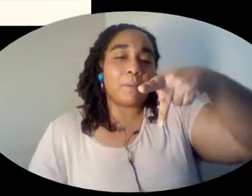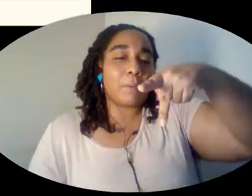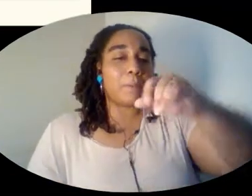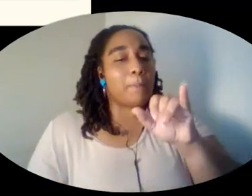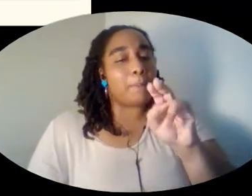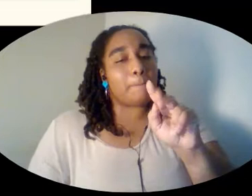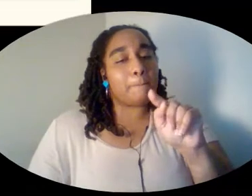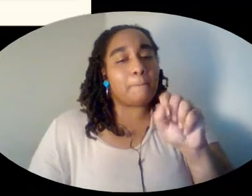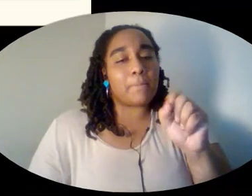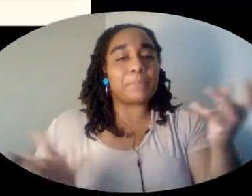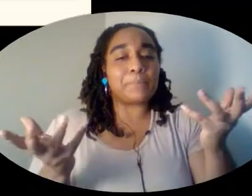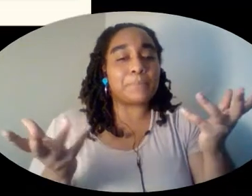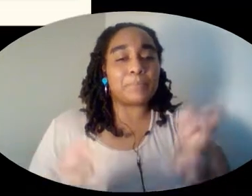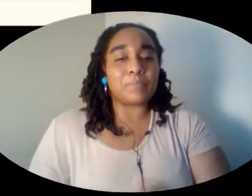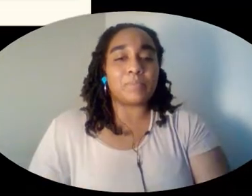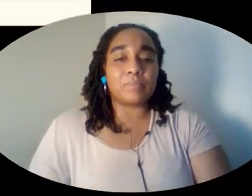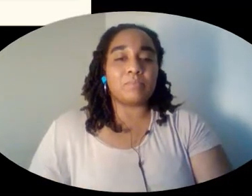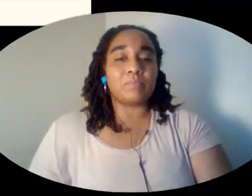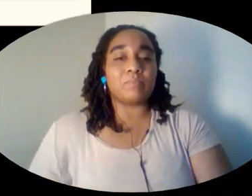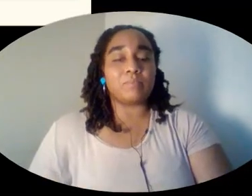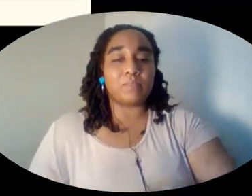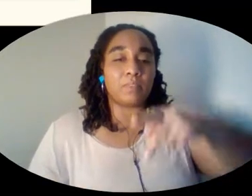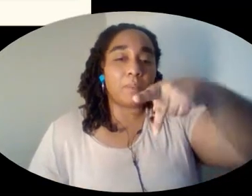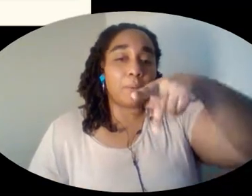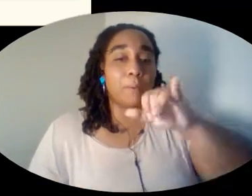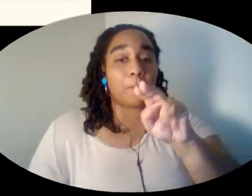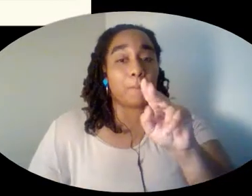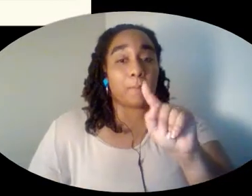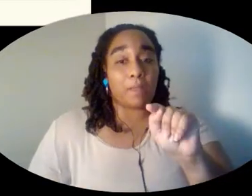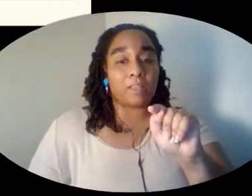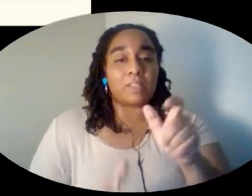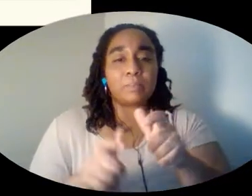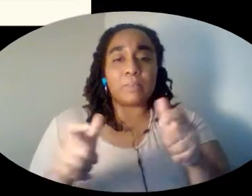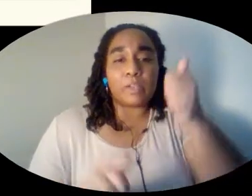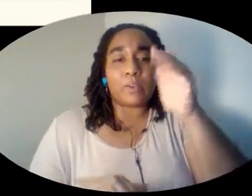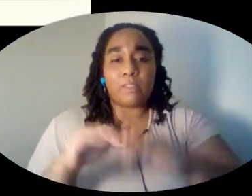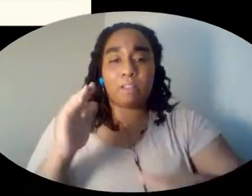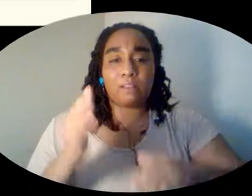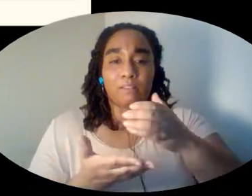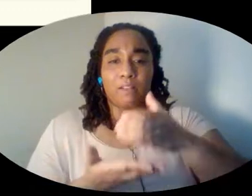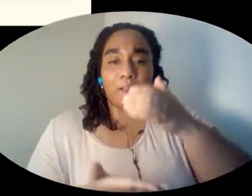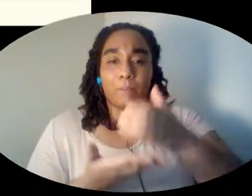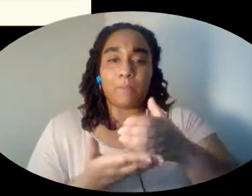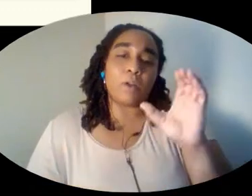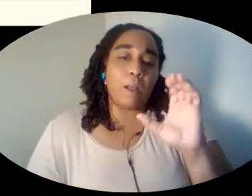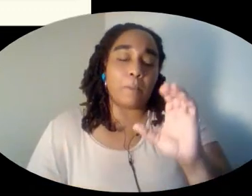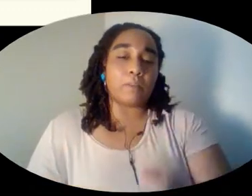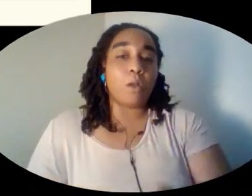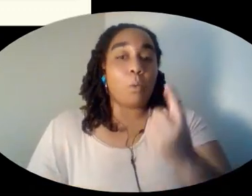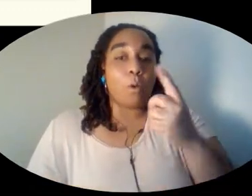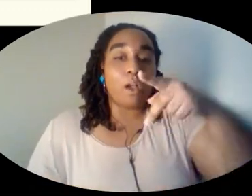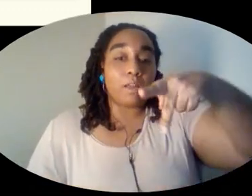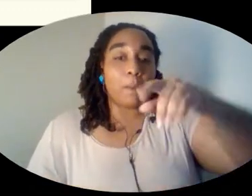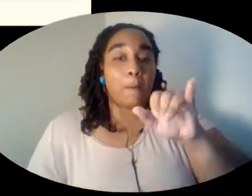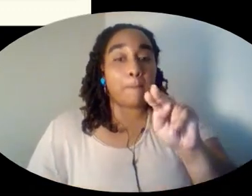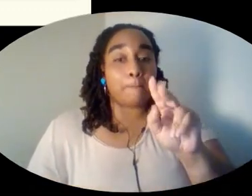pints? A pint is larger than a cup. One pint is